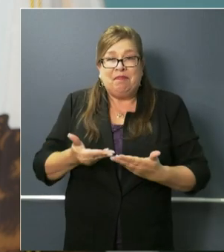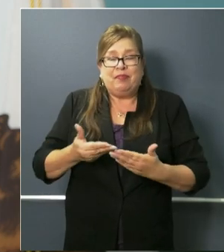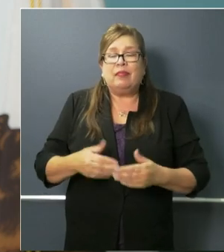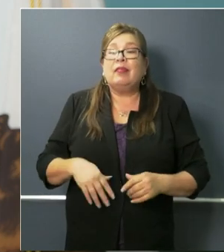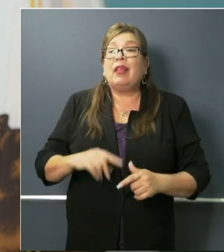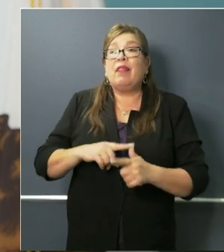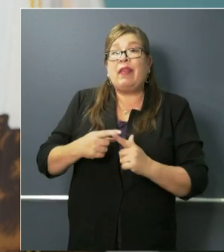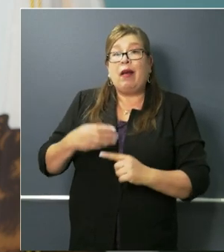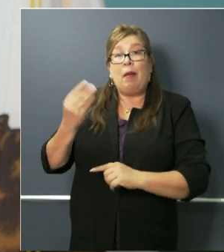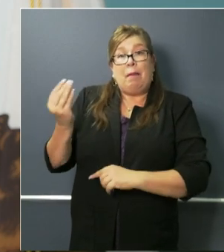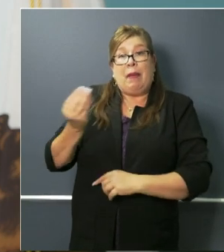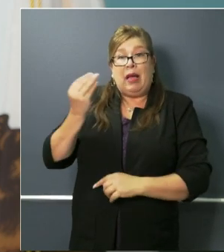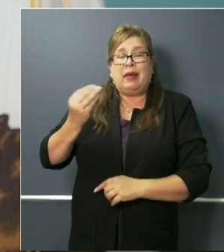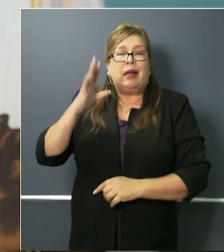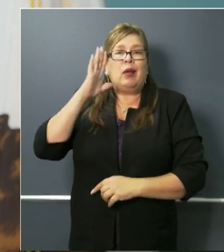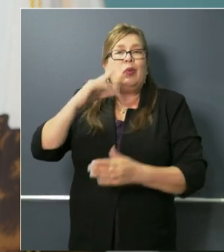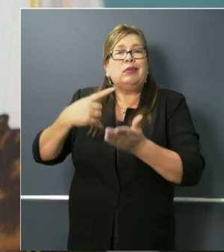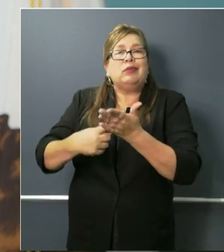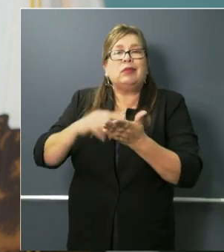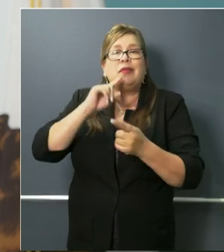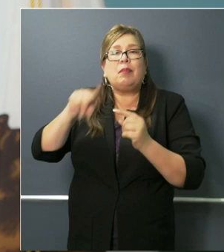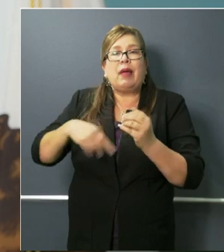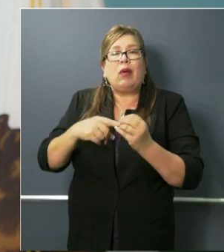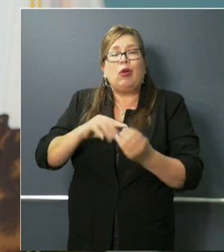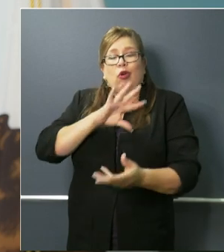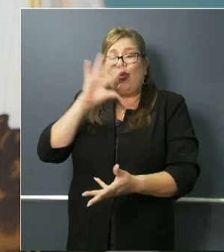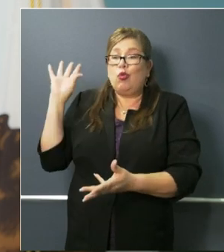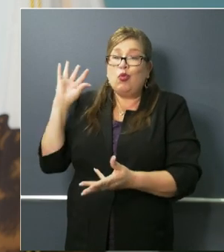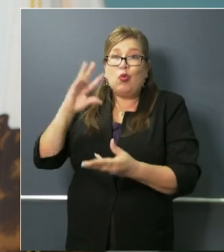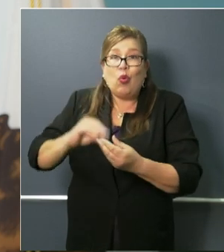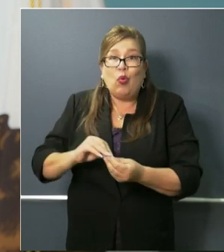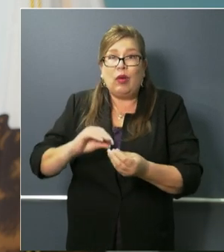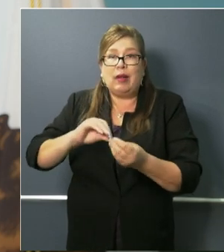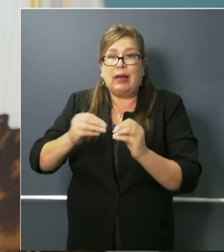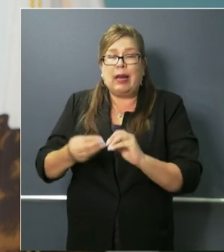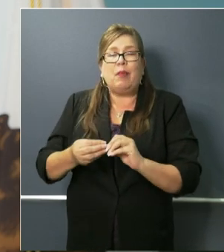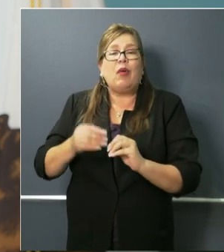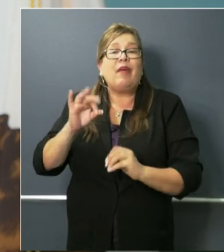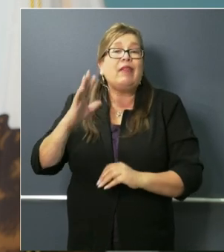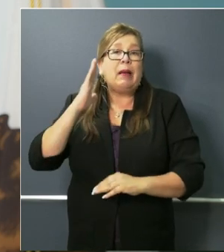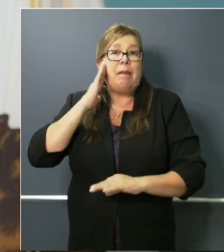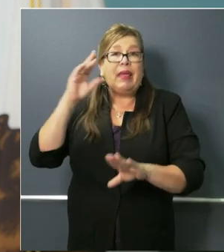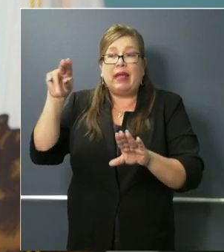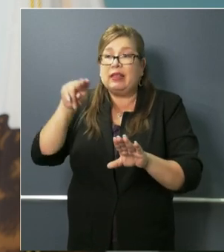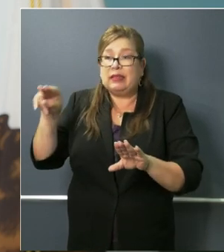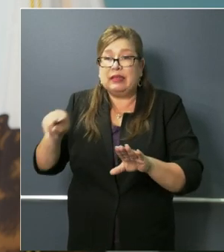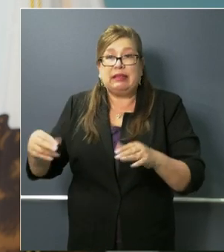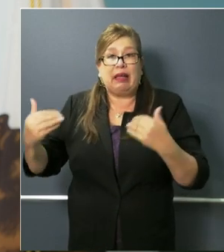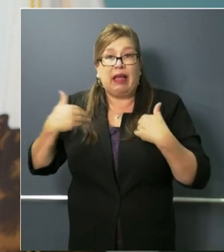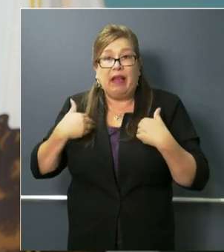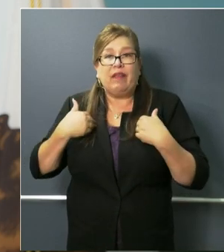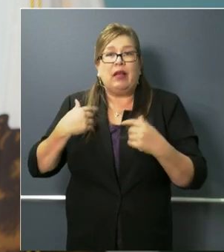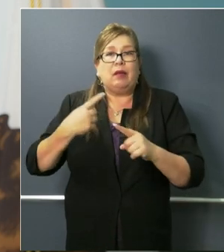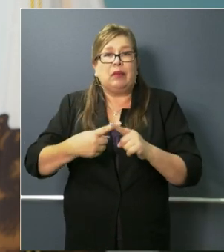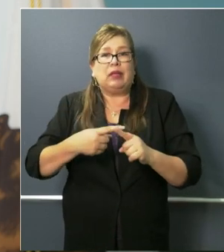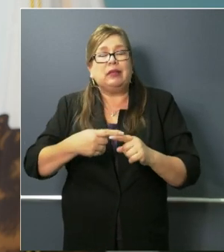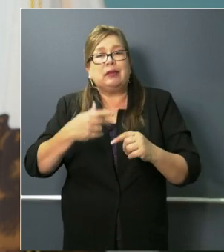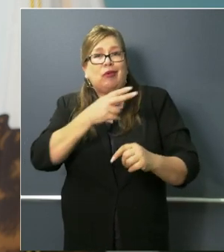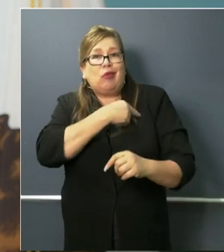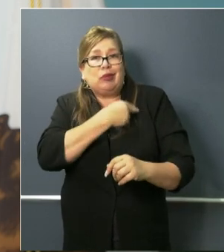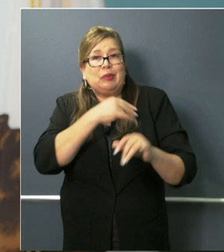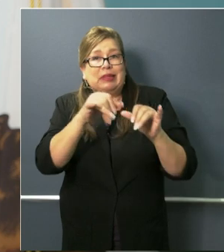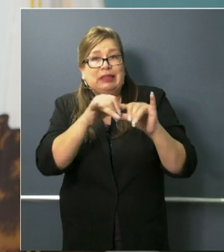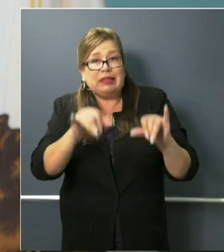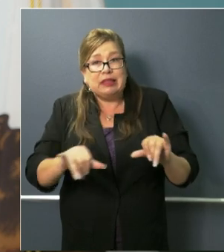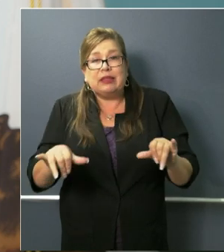assets that we've procured from our bed perspective and our acute care system